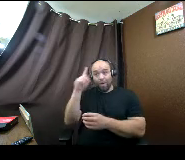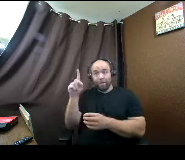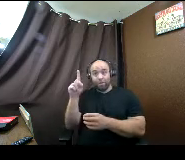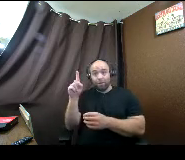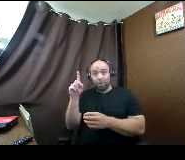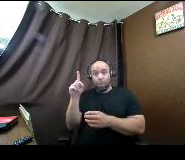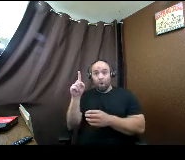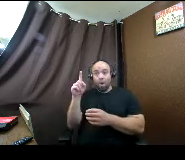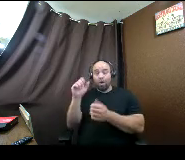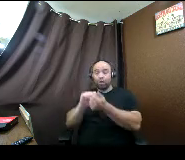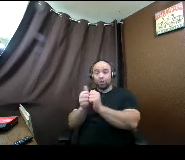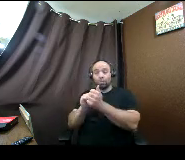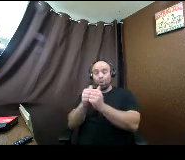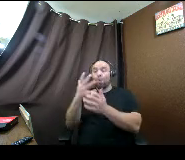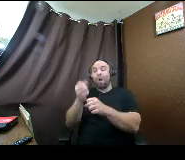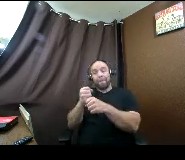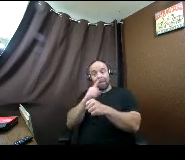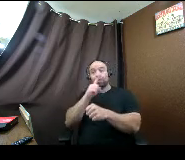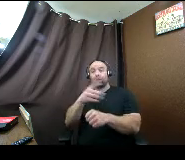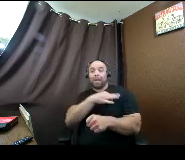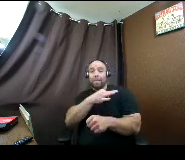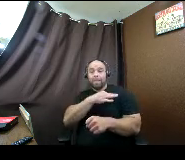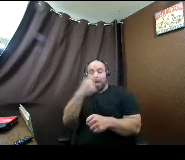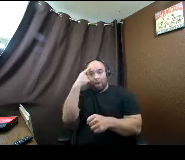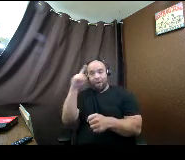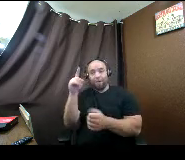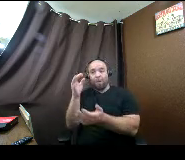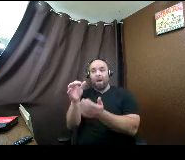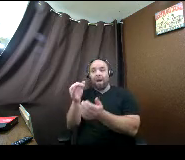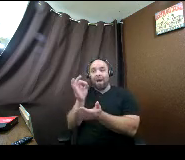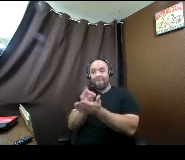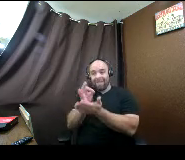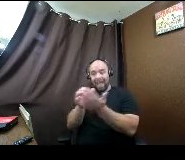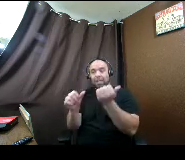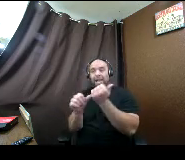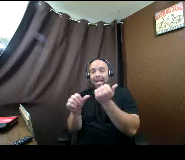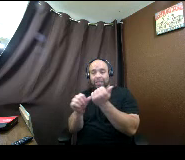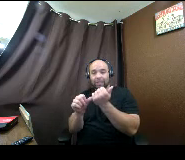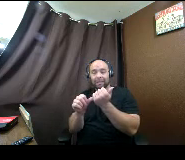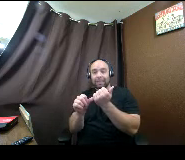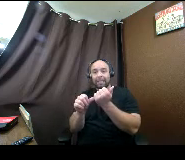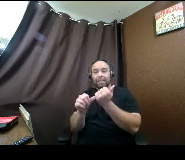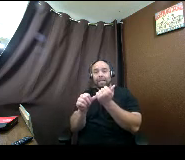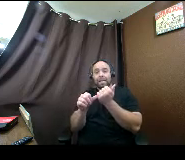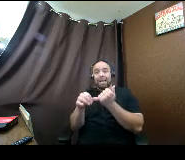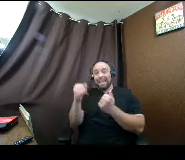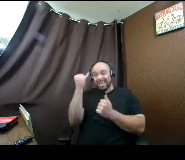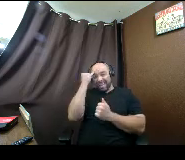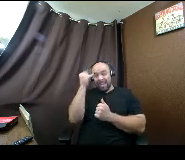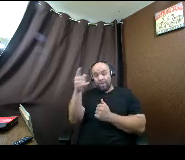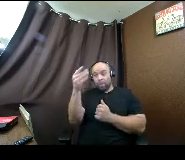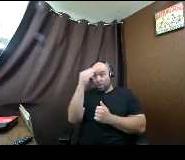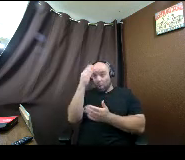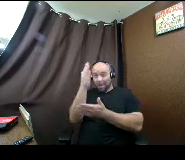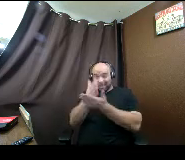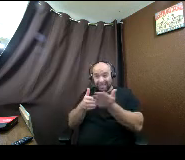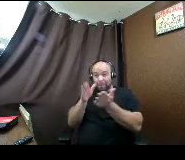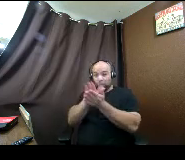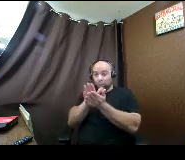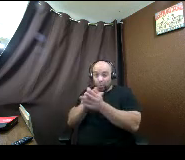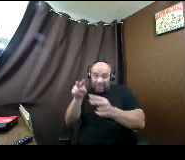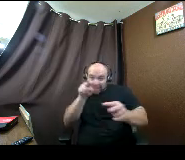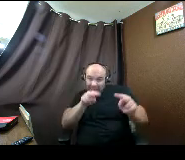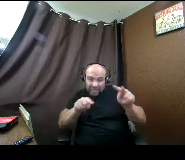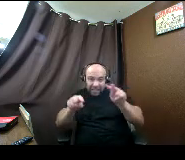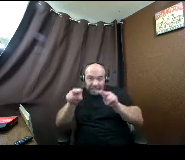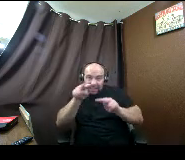for financial aid because that goes along with any scholarships. the school may be providing to you. So if you know some schools are scouting. you pretty heavily and you don't have a lot.